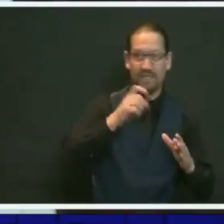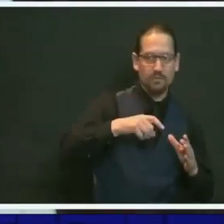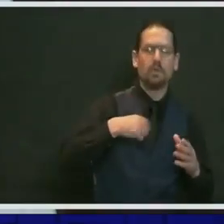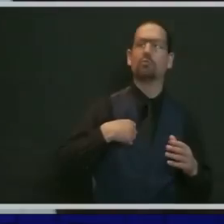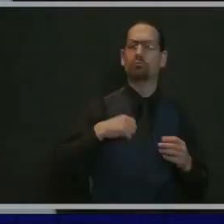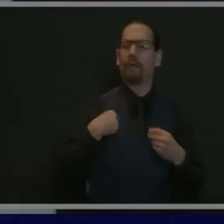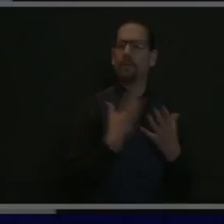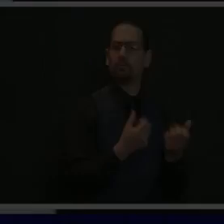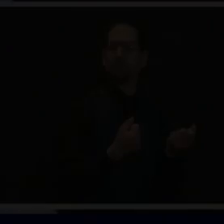that's needed to go.